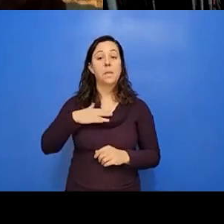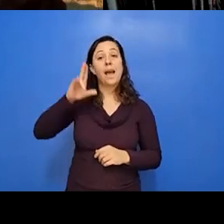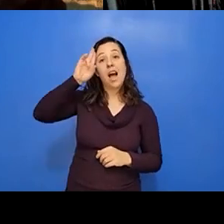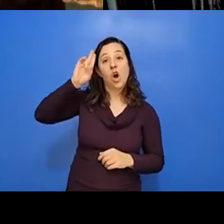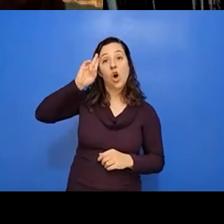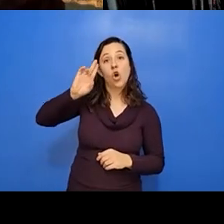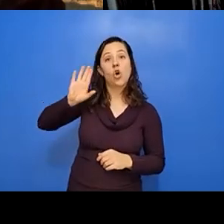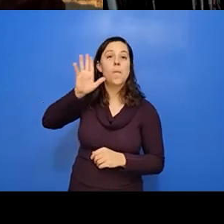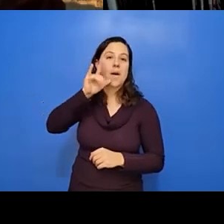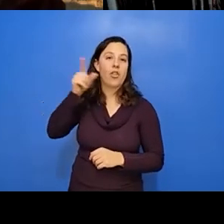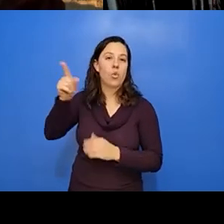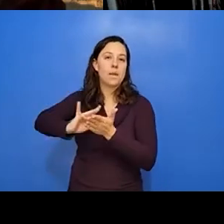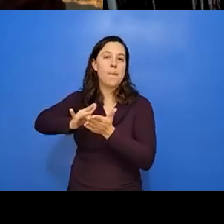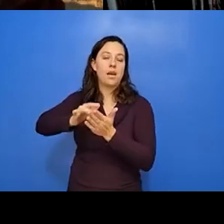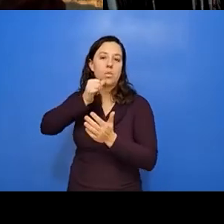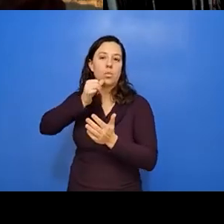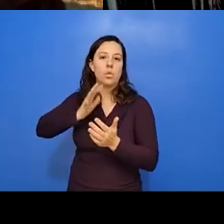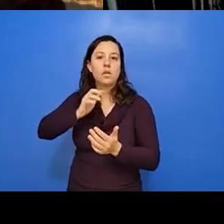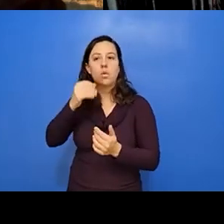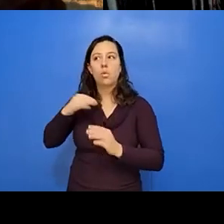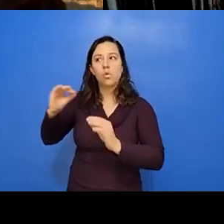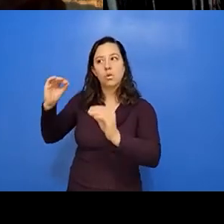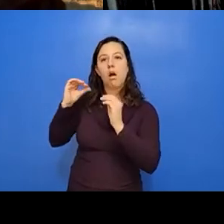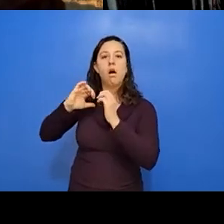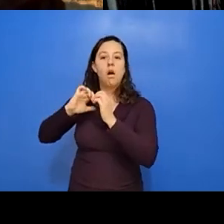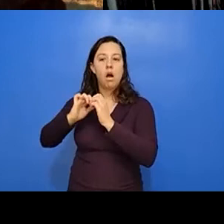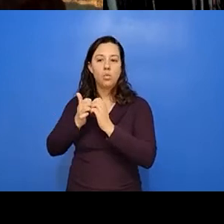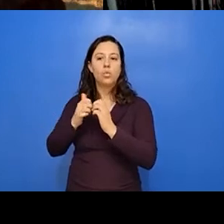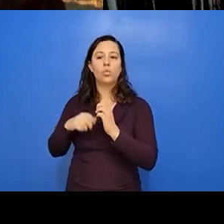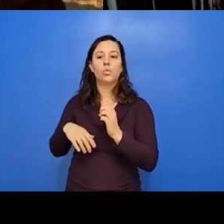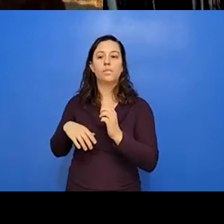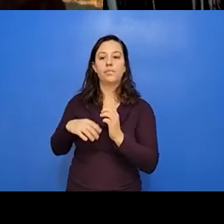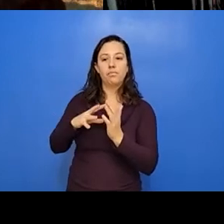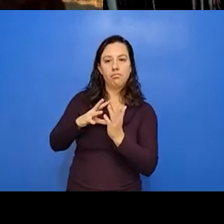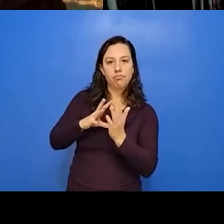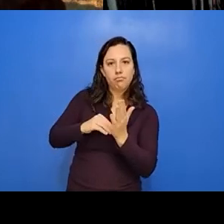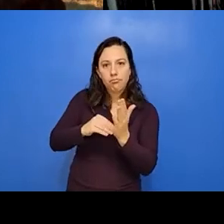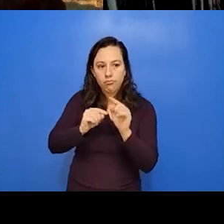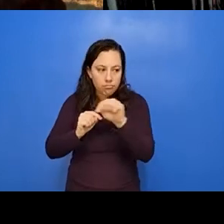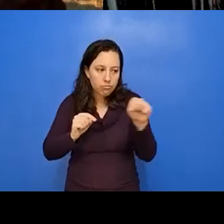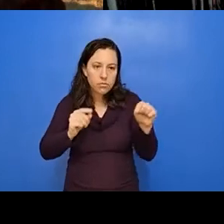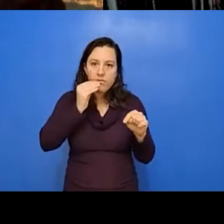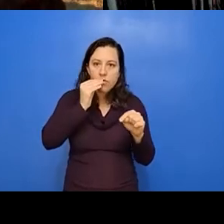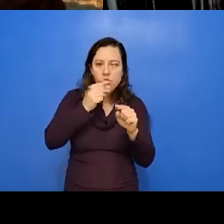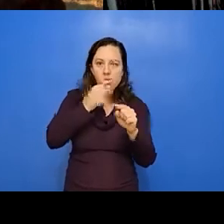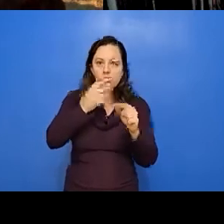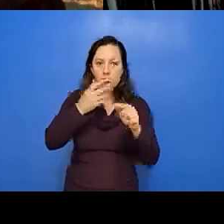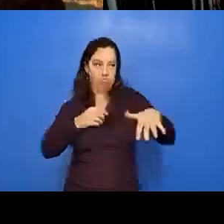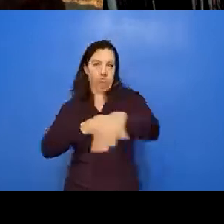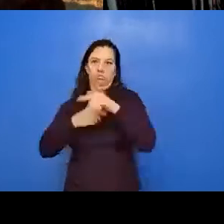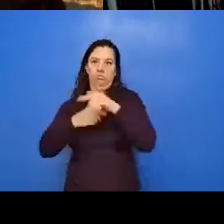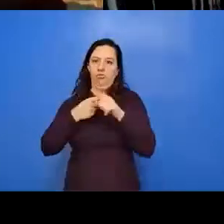medicine woman. So we were taught a lot of how to learn, um, the, the food that was around us coming from the land. So, um,